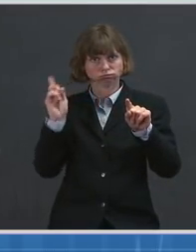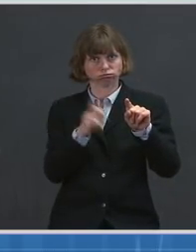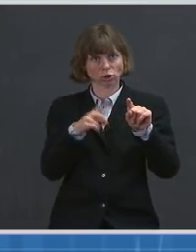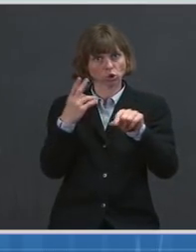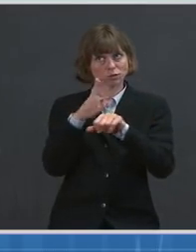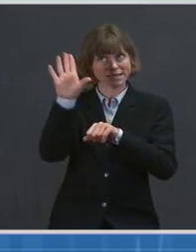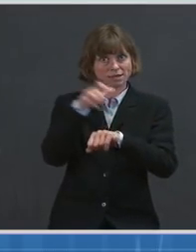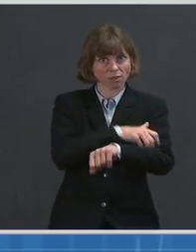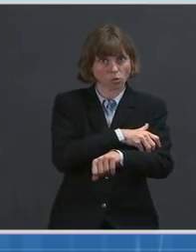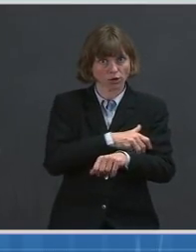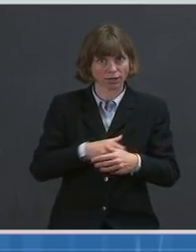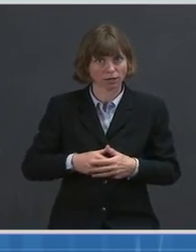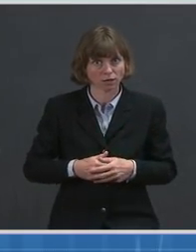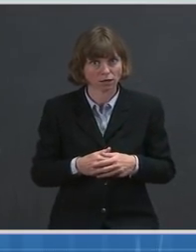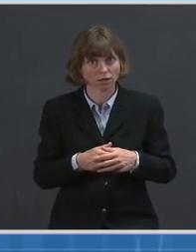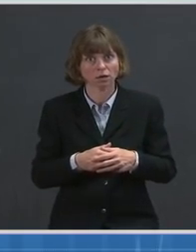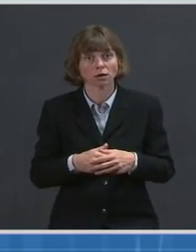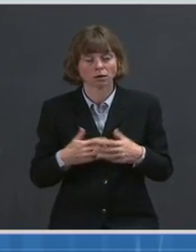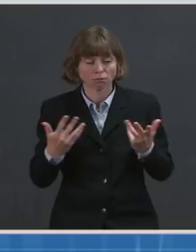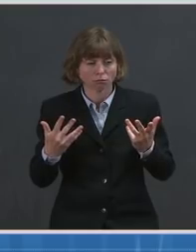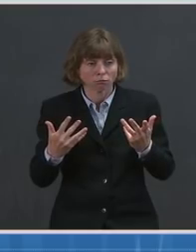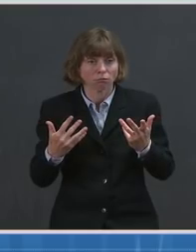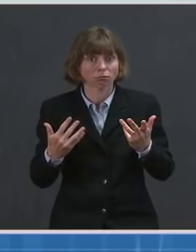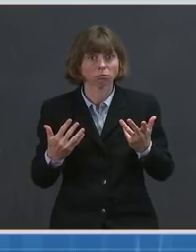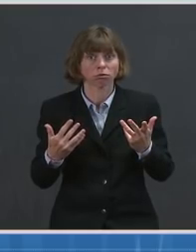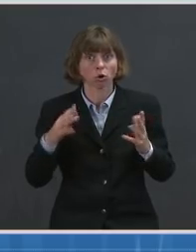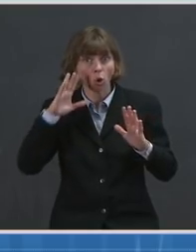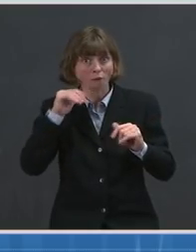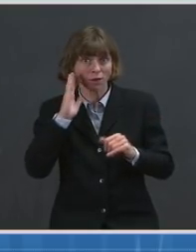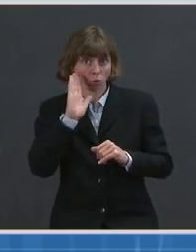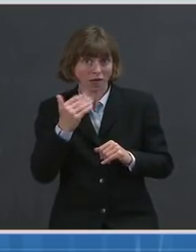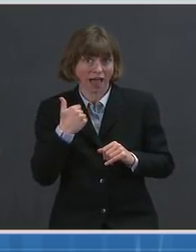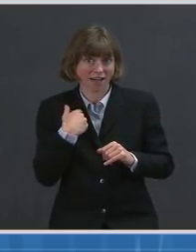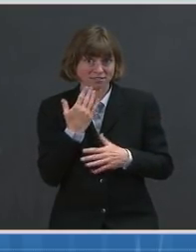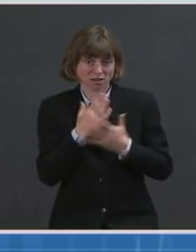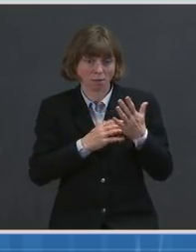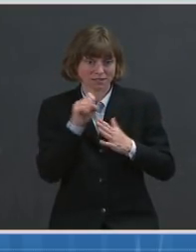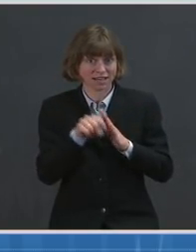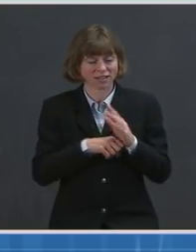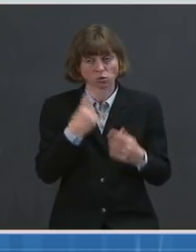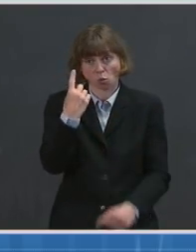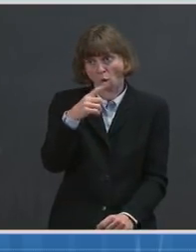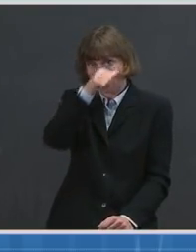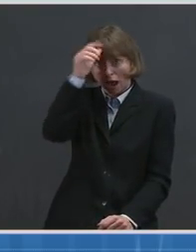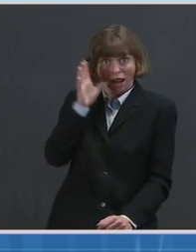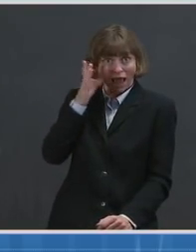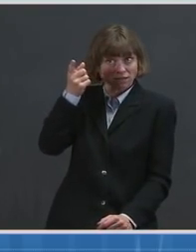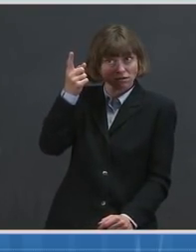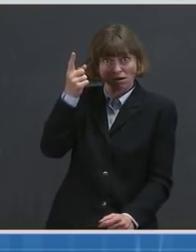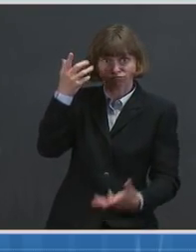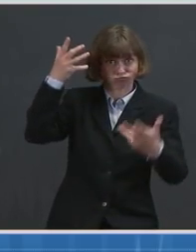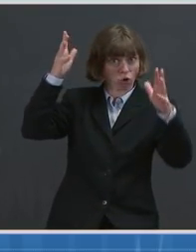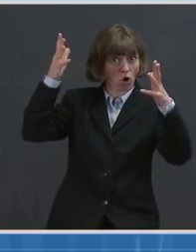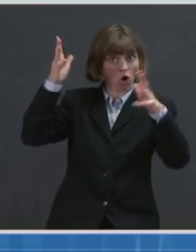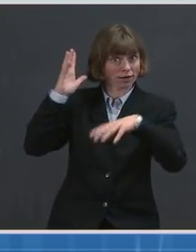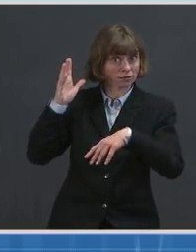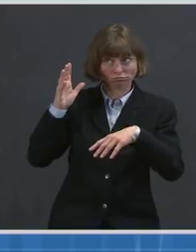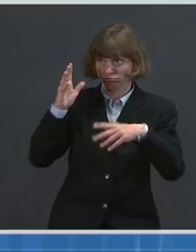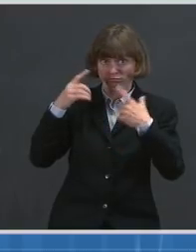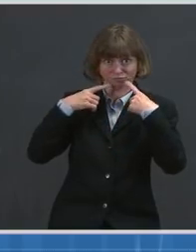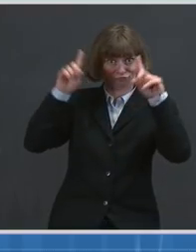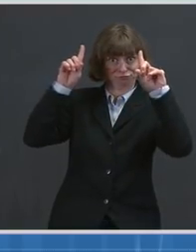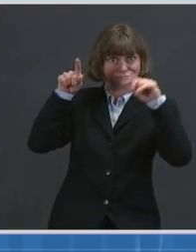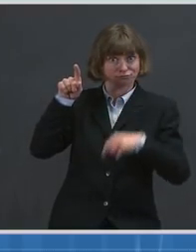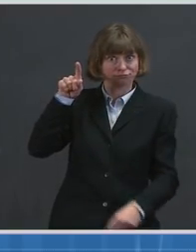There hopefully will be states, and we already have one in Alaska, that open up before then. And we're doing everything we can to